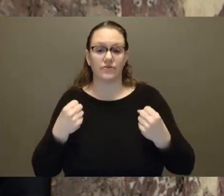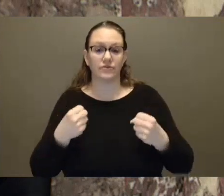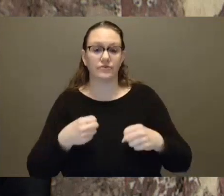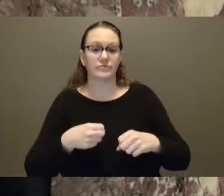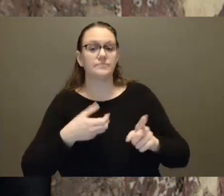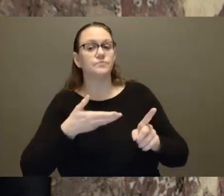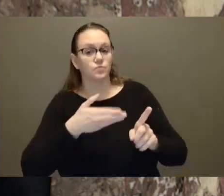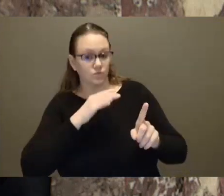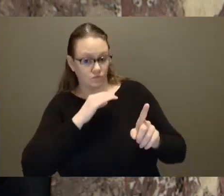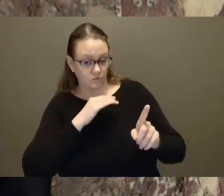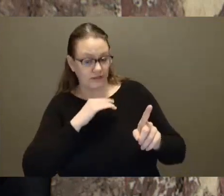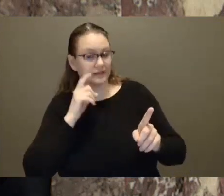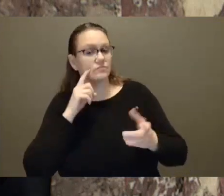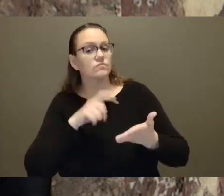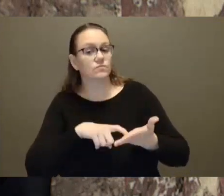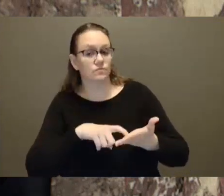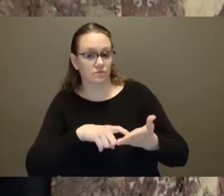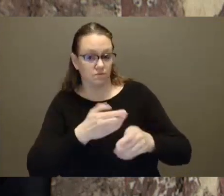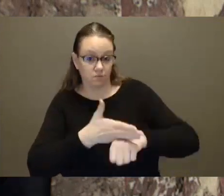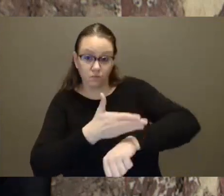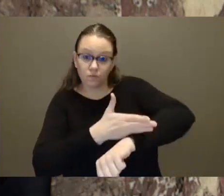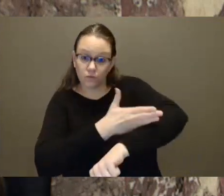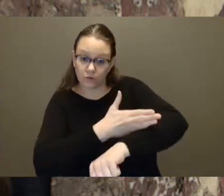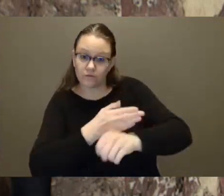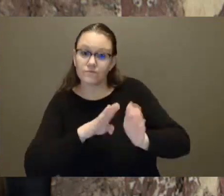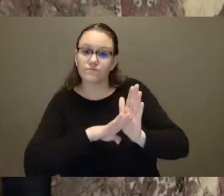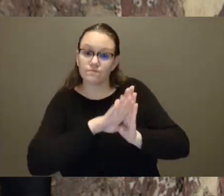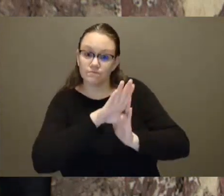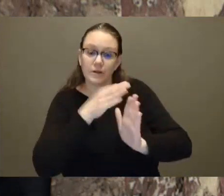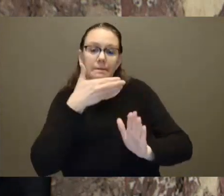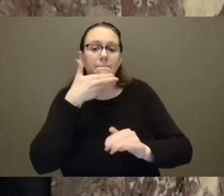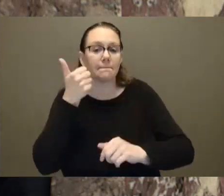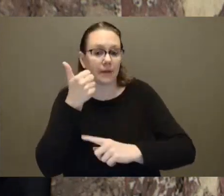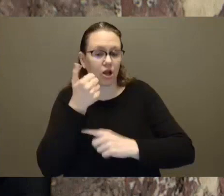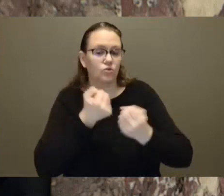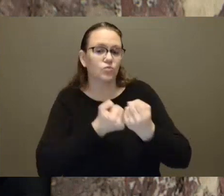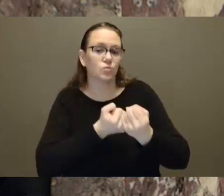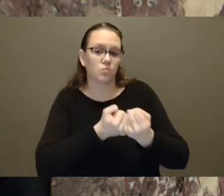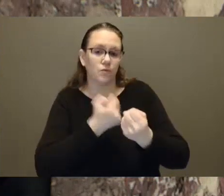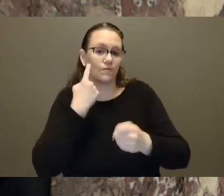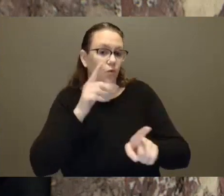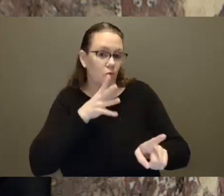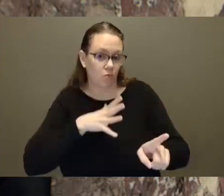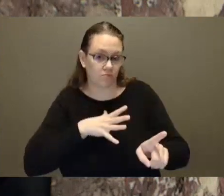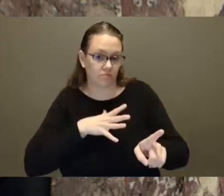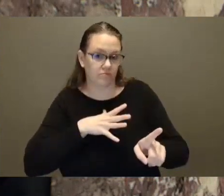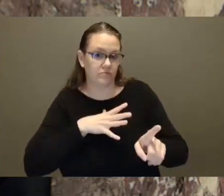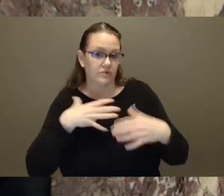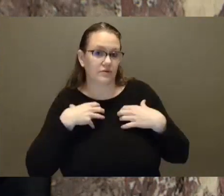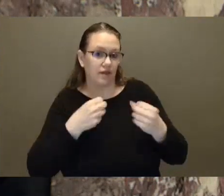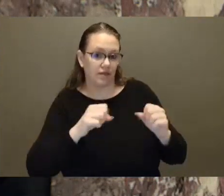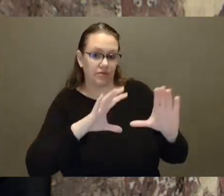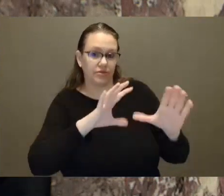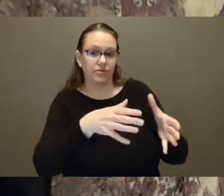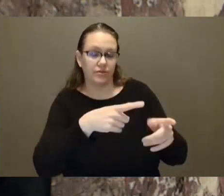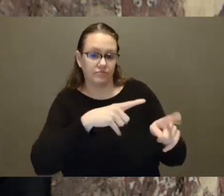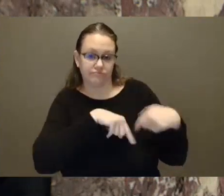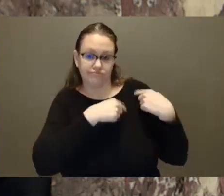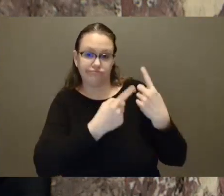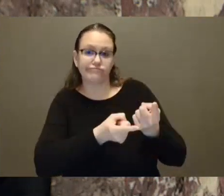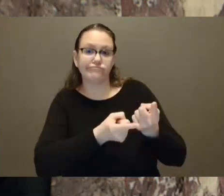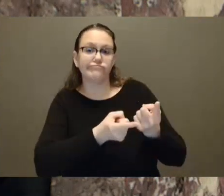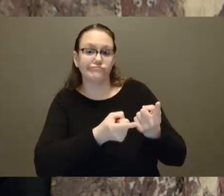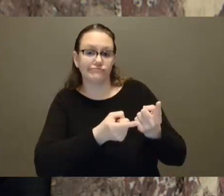women's health in the last number of years. Progress that we have worked together in the Legislature together on. progress in terms of